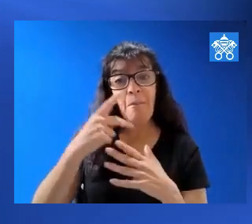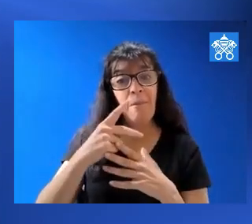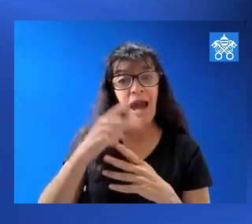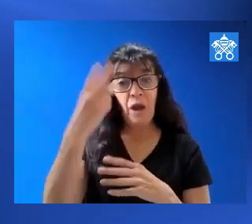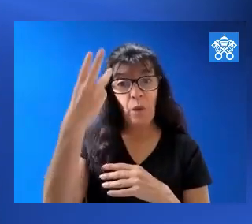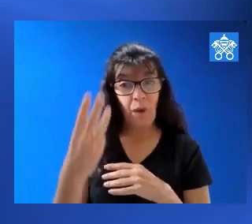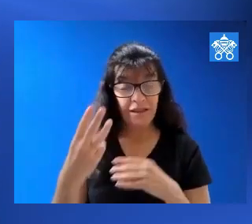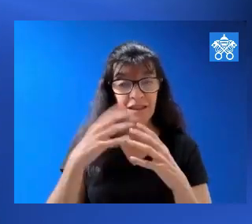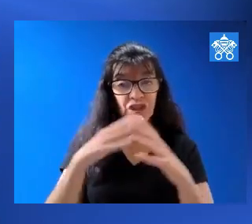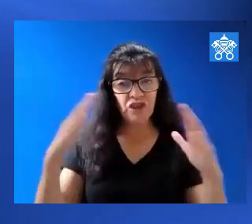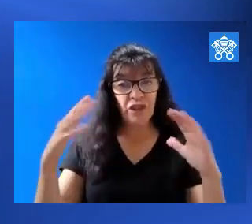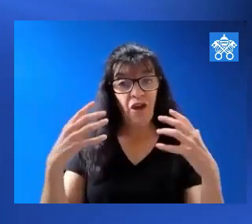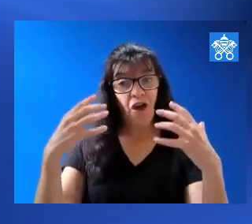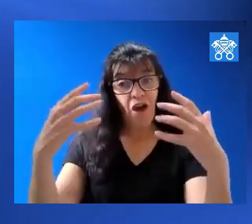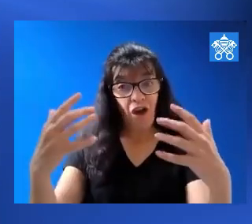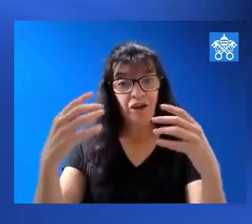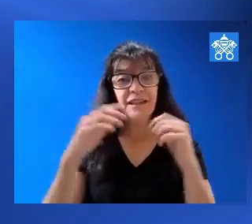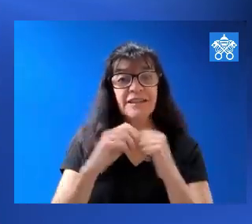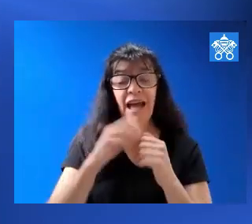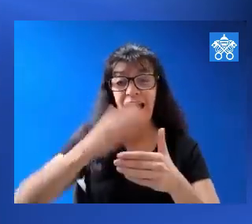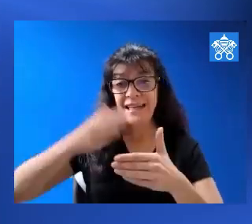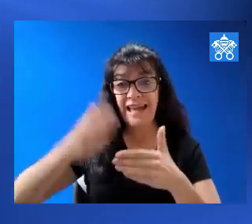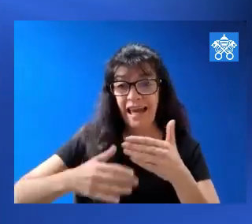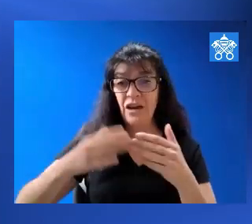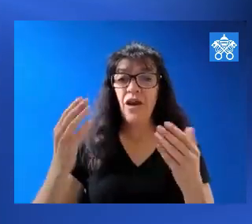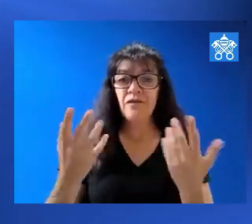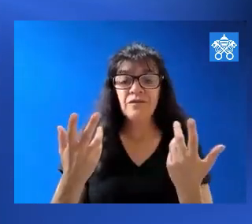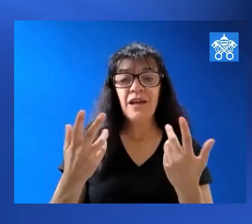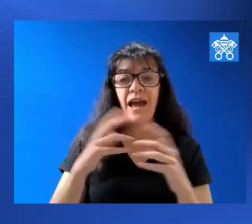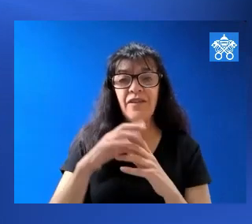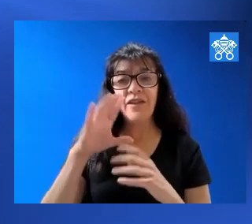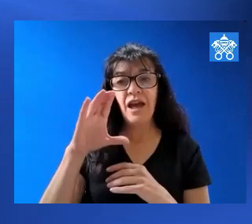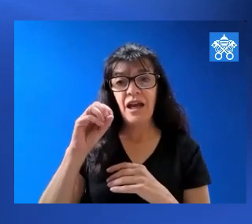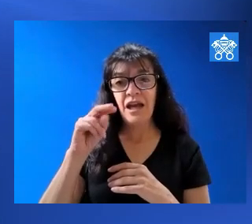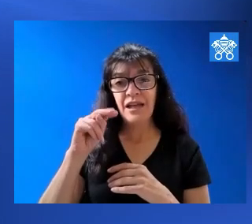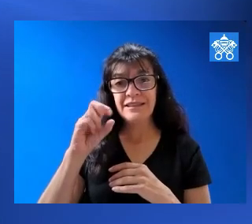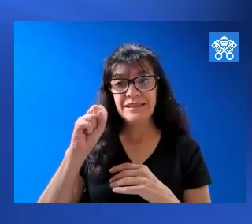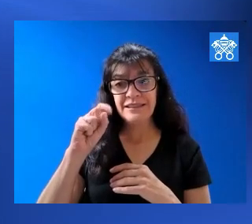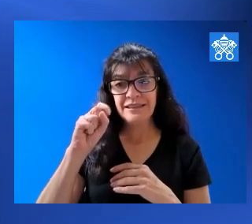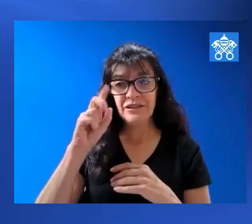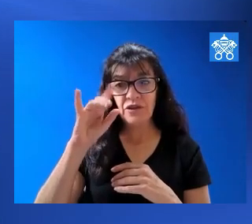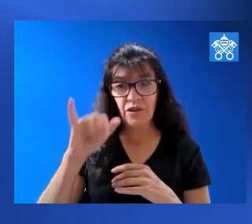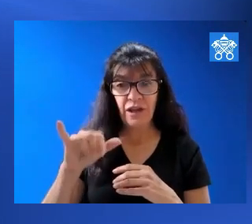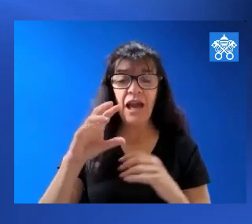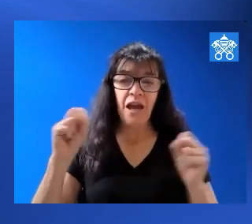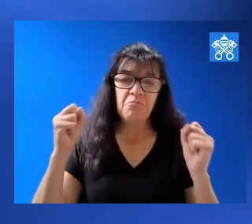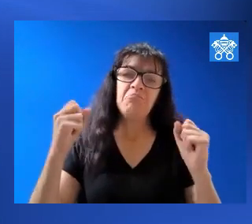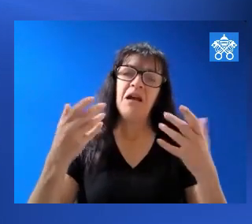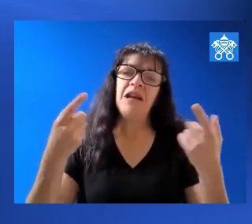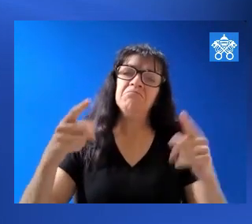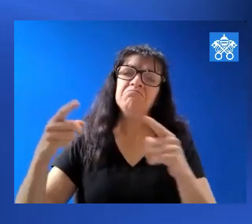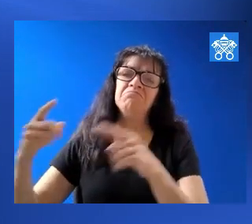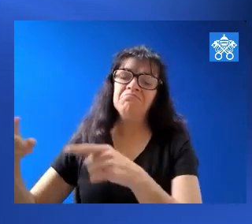with the Wednesday general audience and at the end of the week again we have the consistory and many other broadcasts coming up.